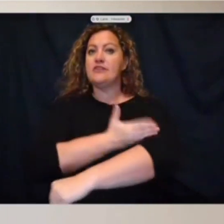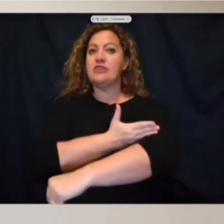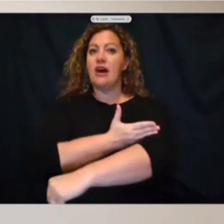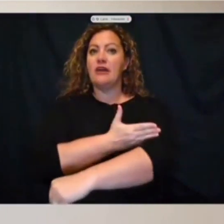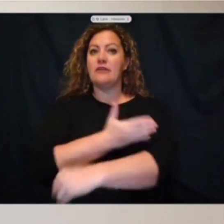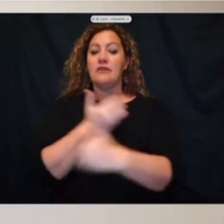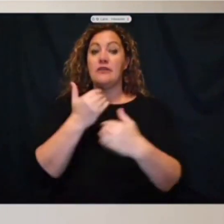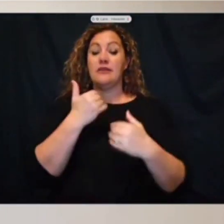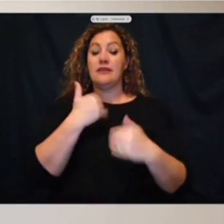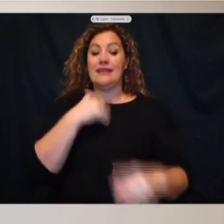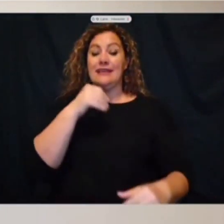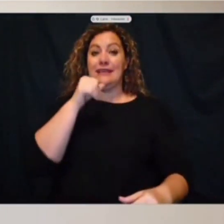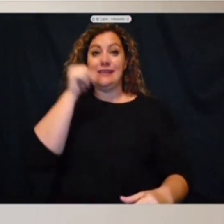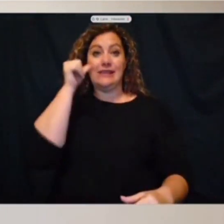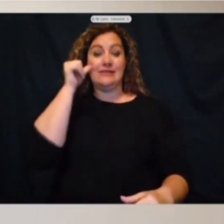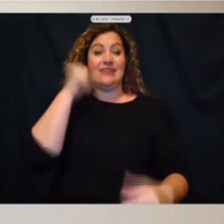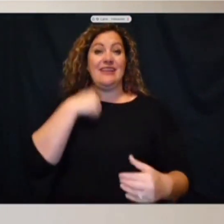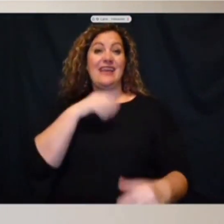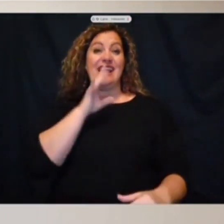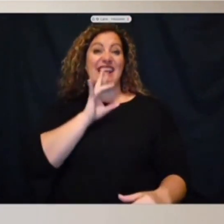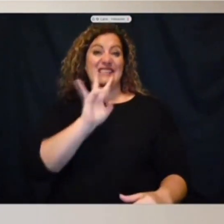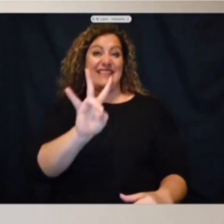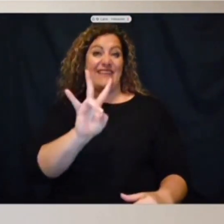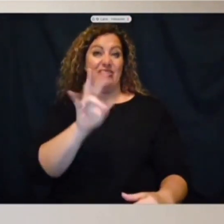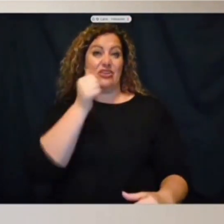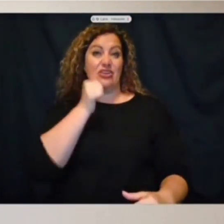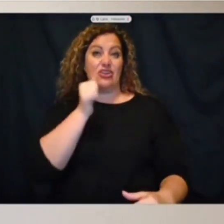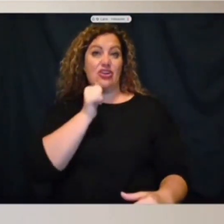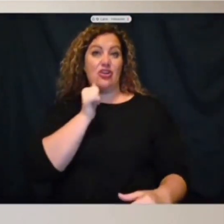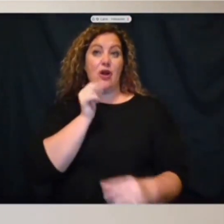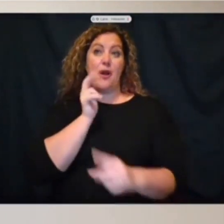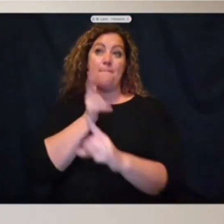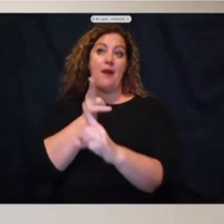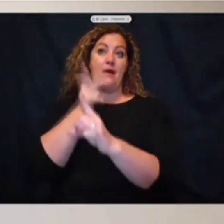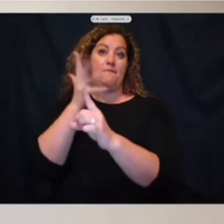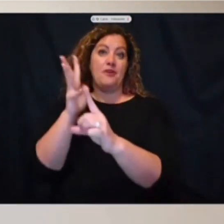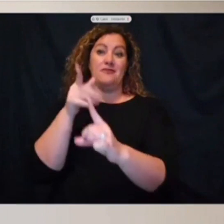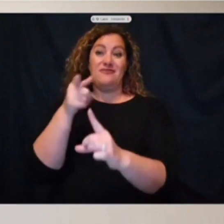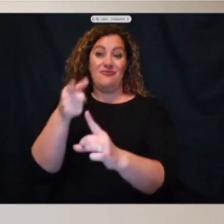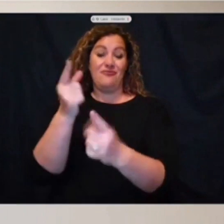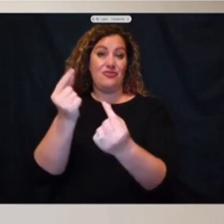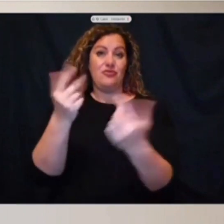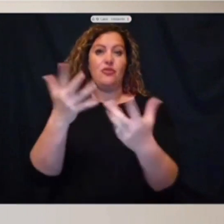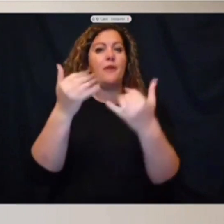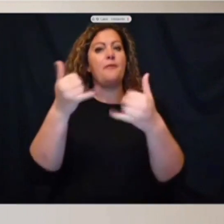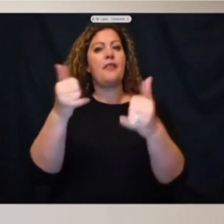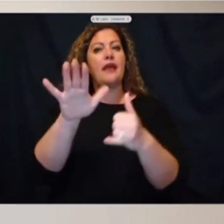girl that was struck by gunfire, and all she was doing was playing in her own neighborhood.